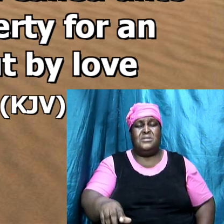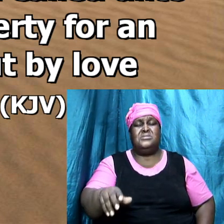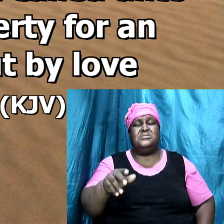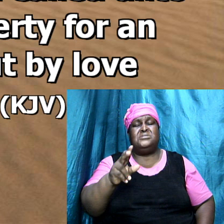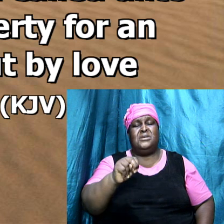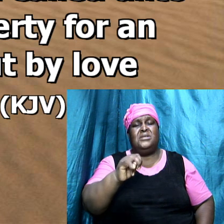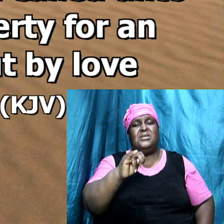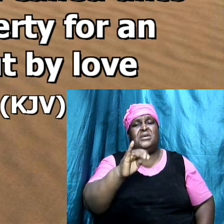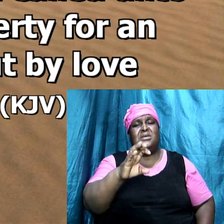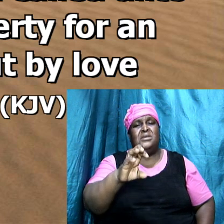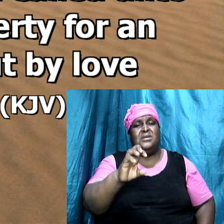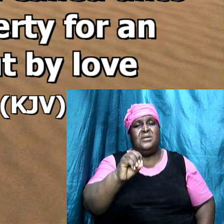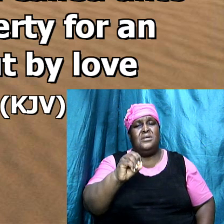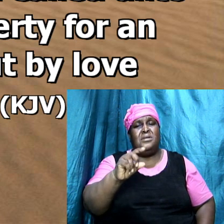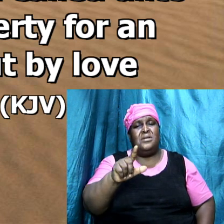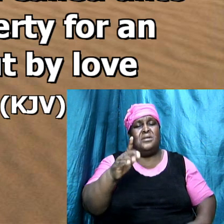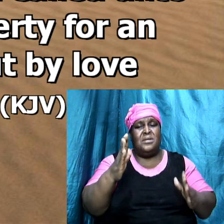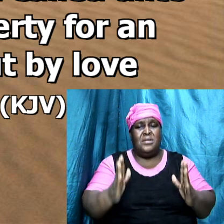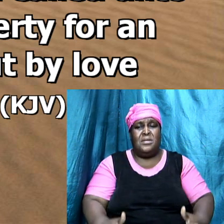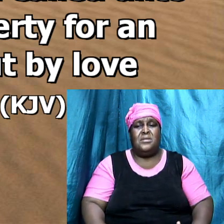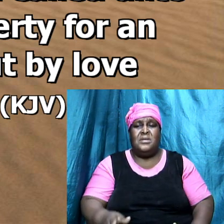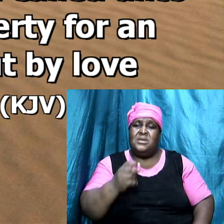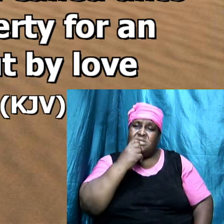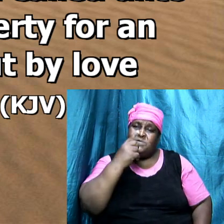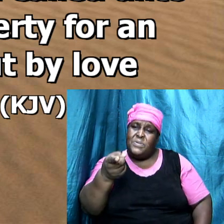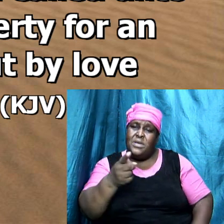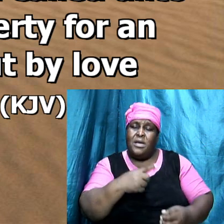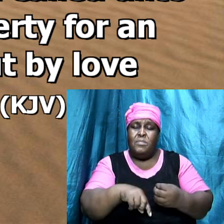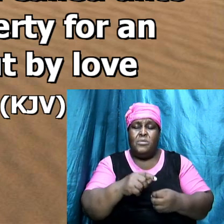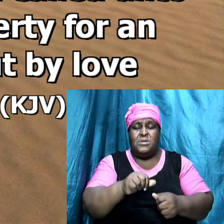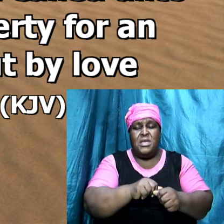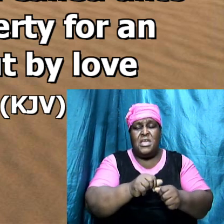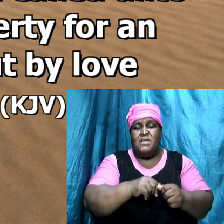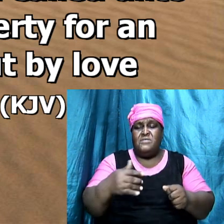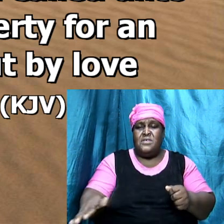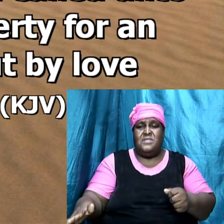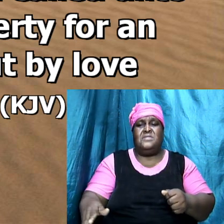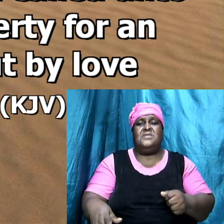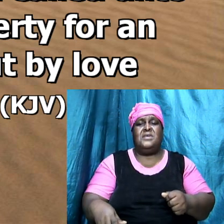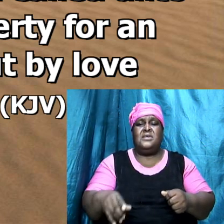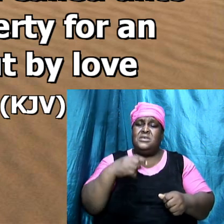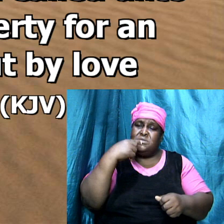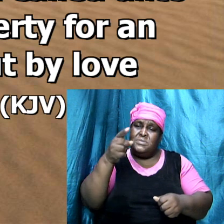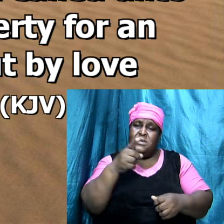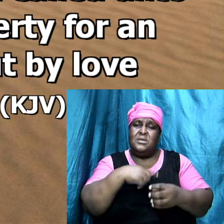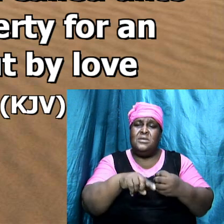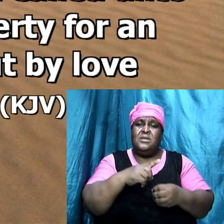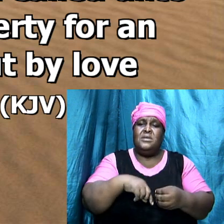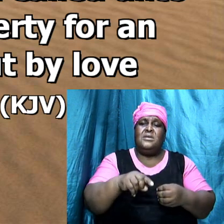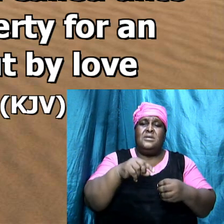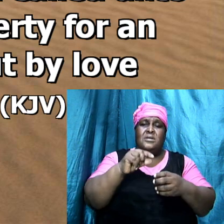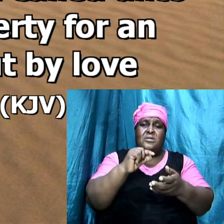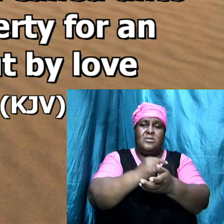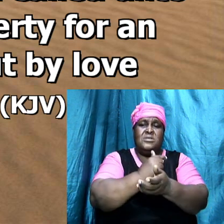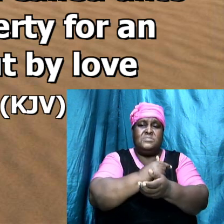against everything that it pertains to the gospel of Christ they were teaching against